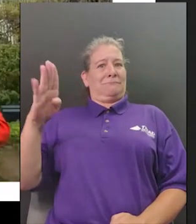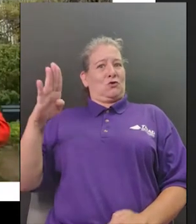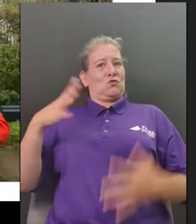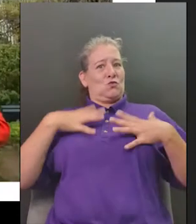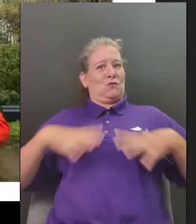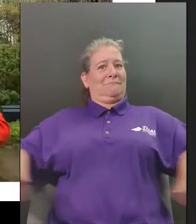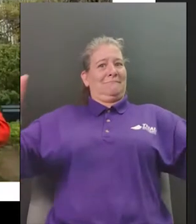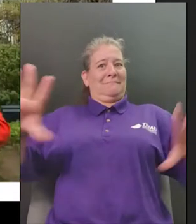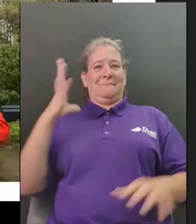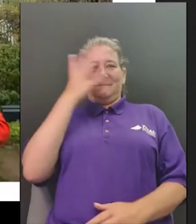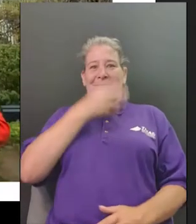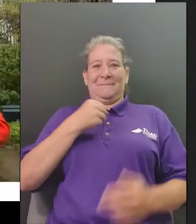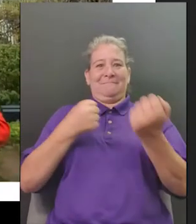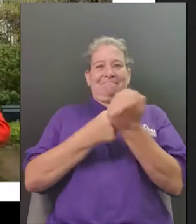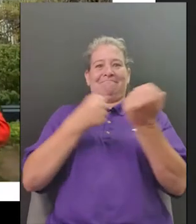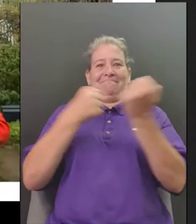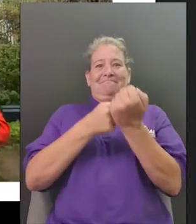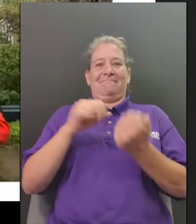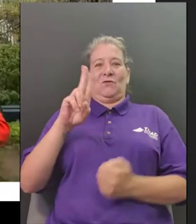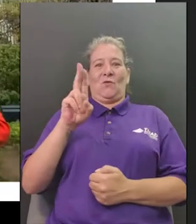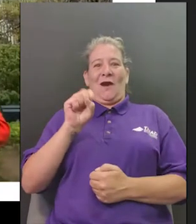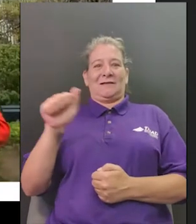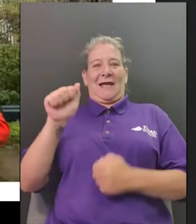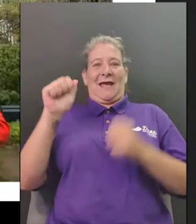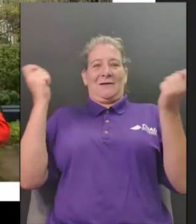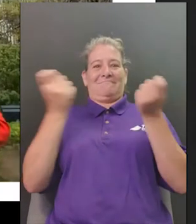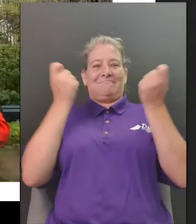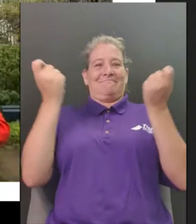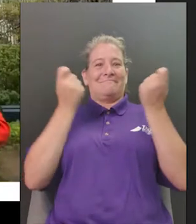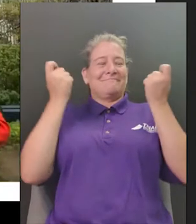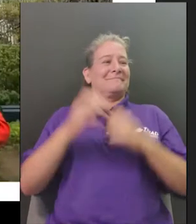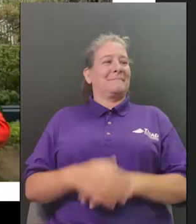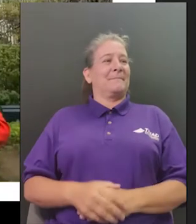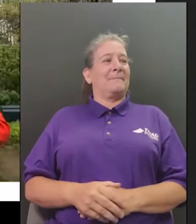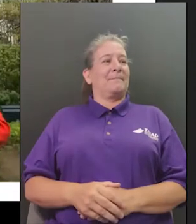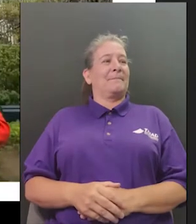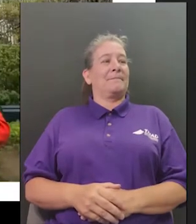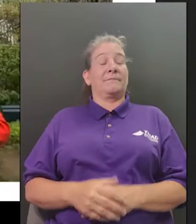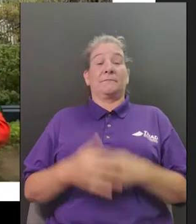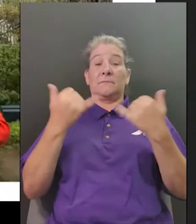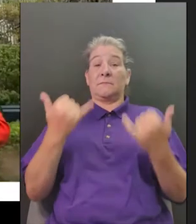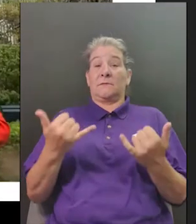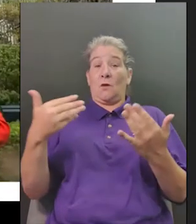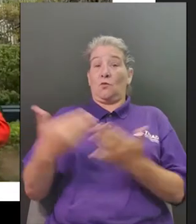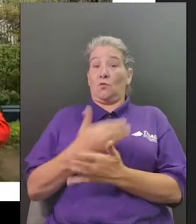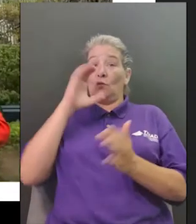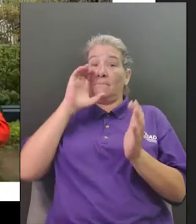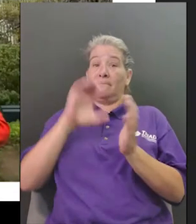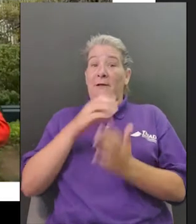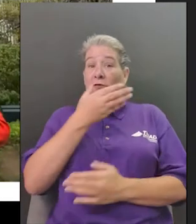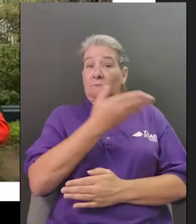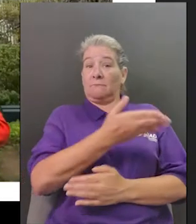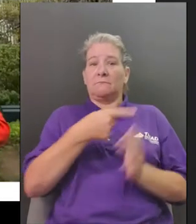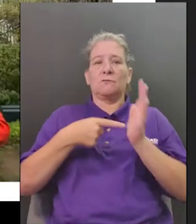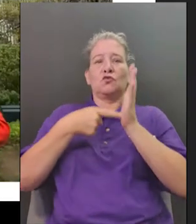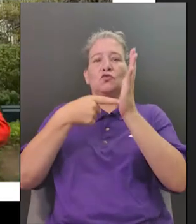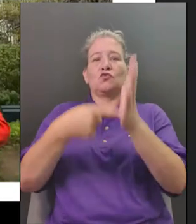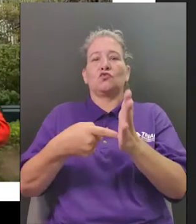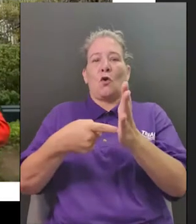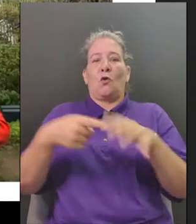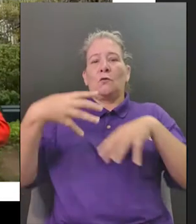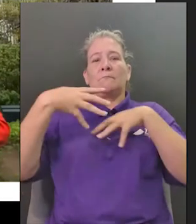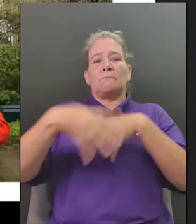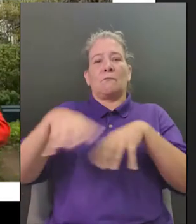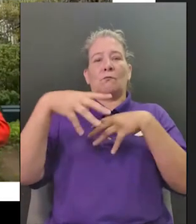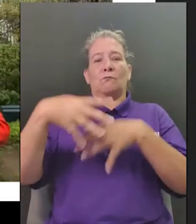concert right at the white house we mentioned that and there's a special band the marines have their